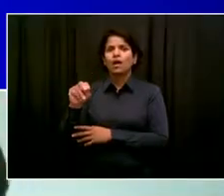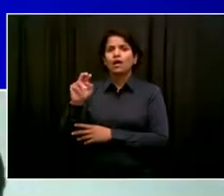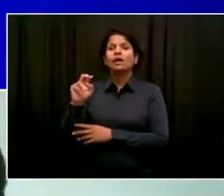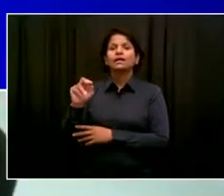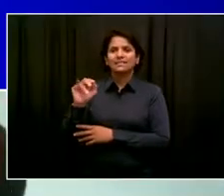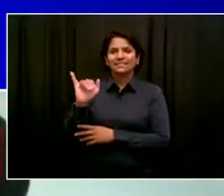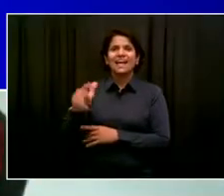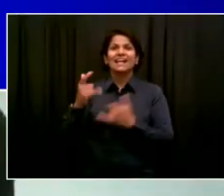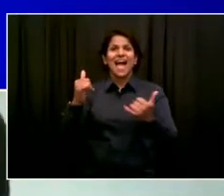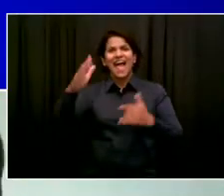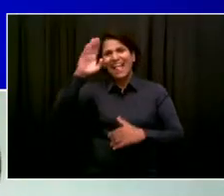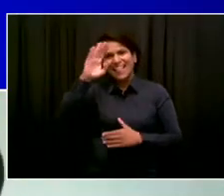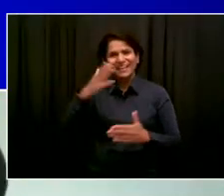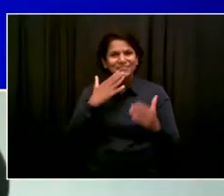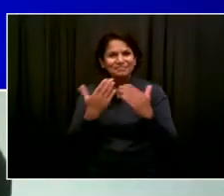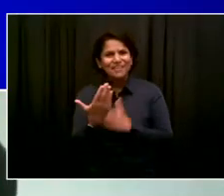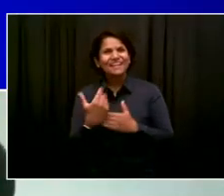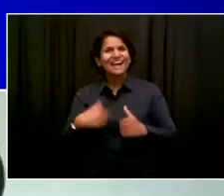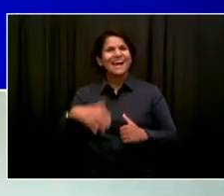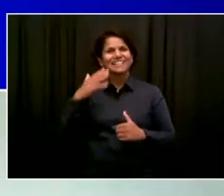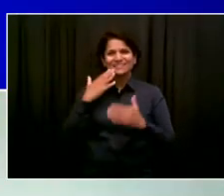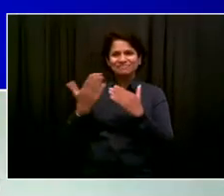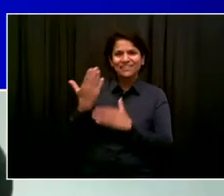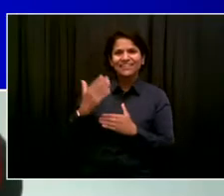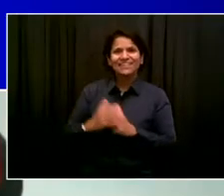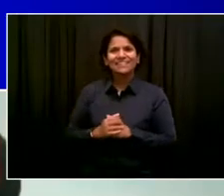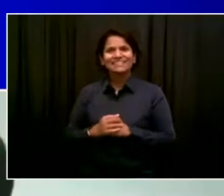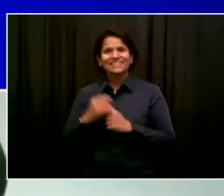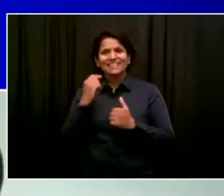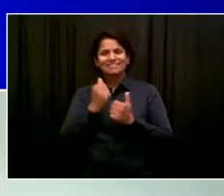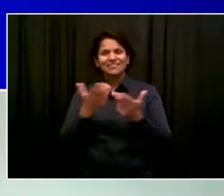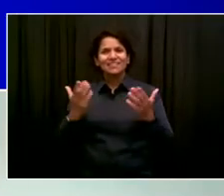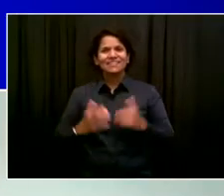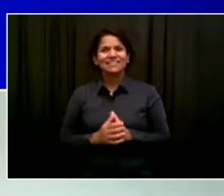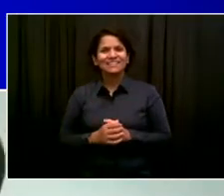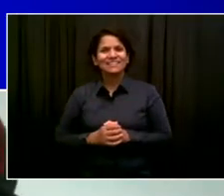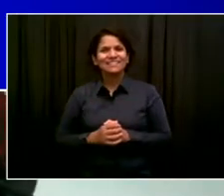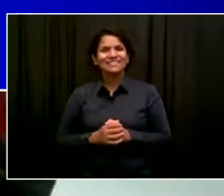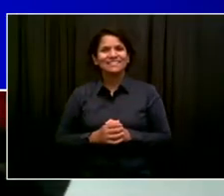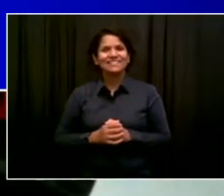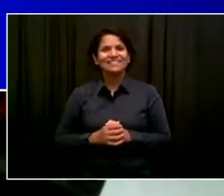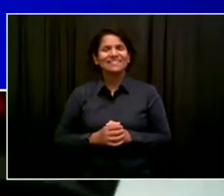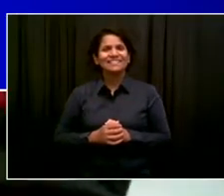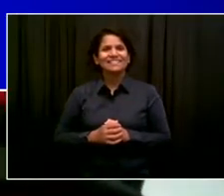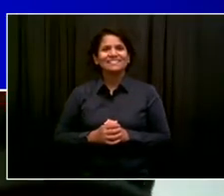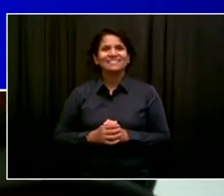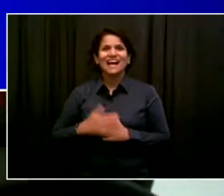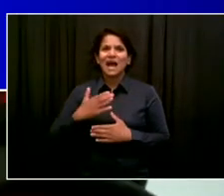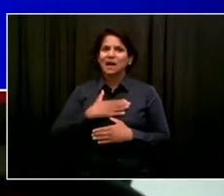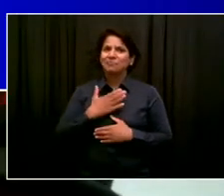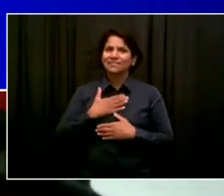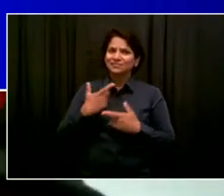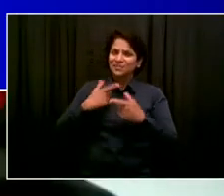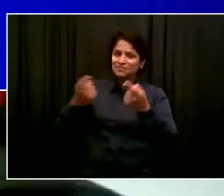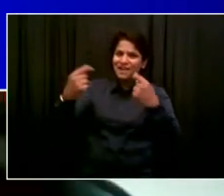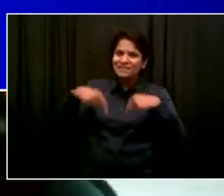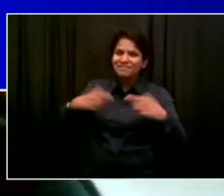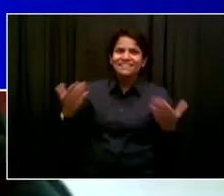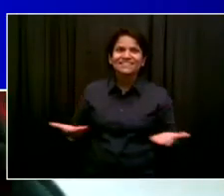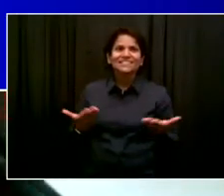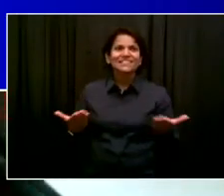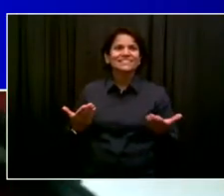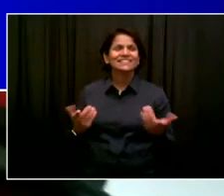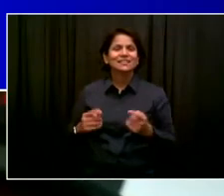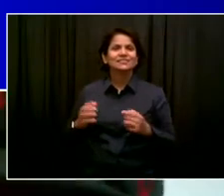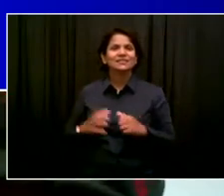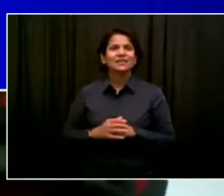Good morning. Good morning. It's good to have you here. How you feeling today, Raekwon? I'm